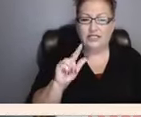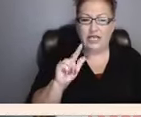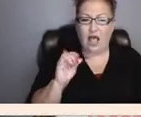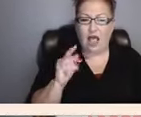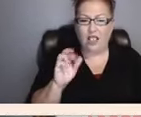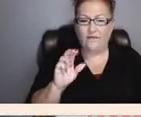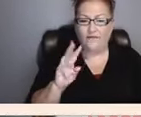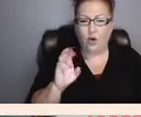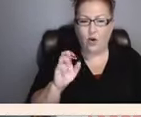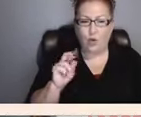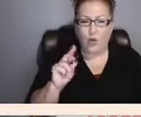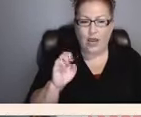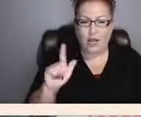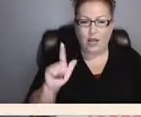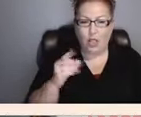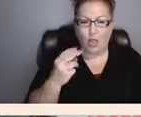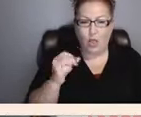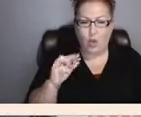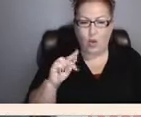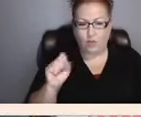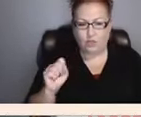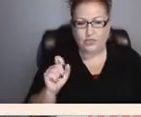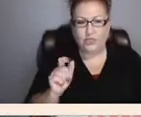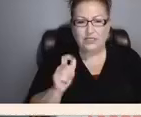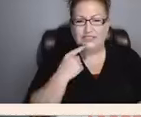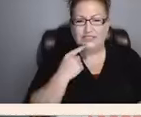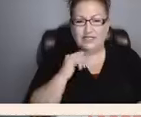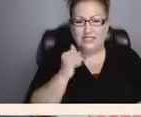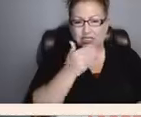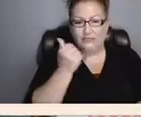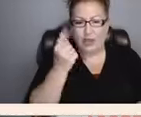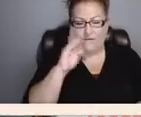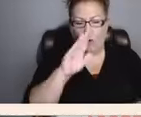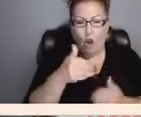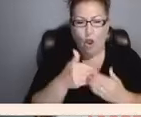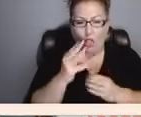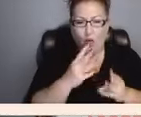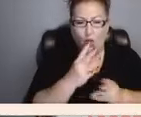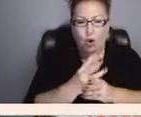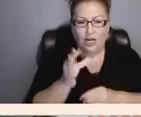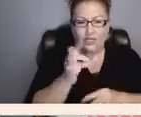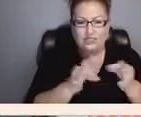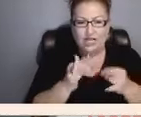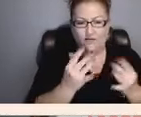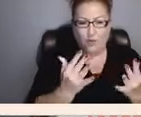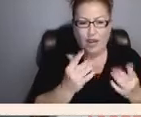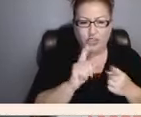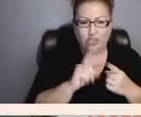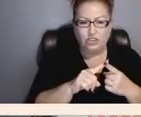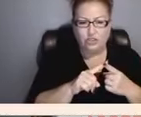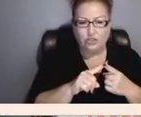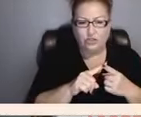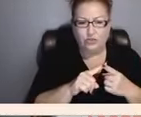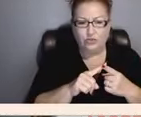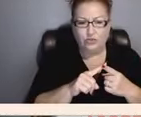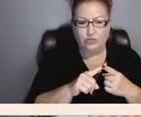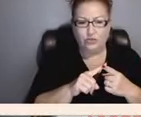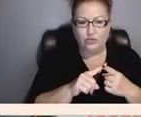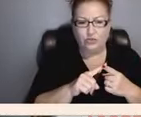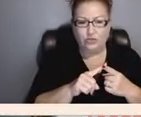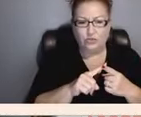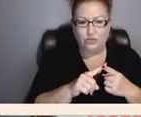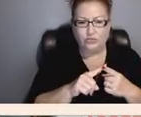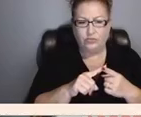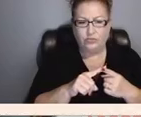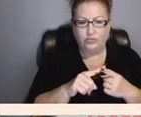it's better for all the world if instead of waiting to execute, degenerate offspring for crime or to